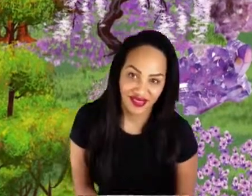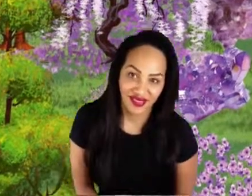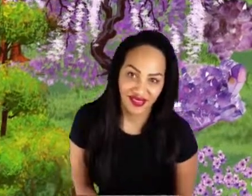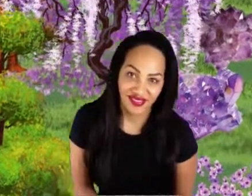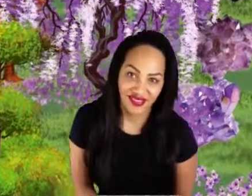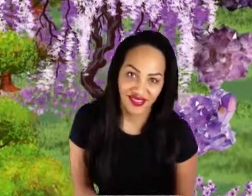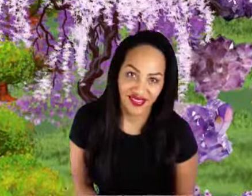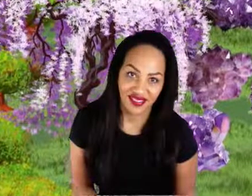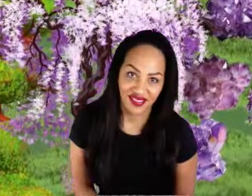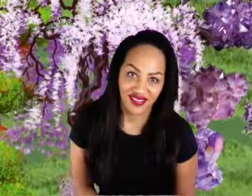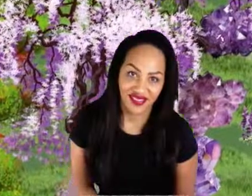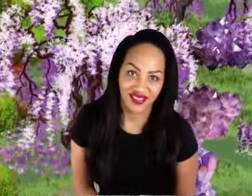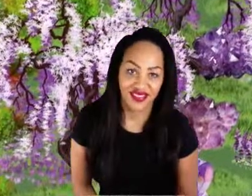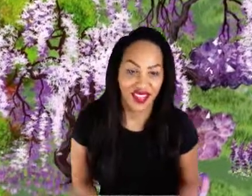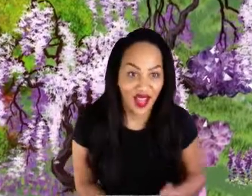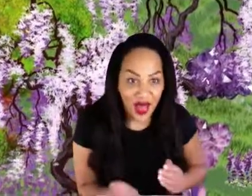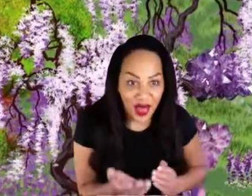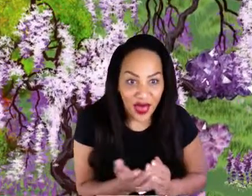Through the forest.